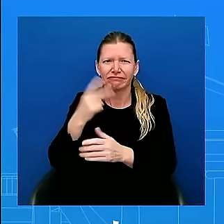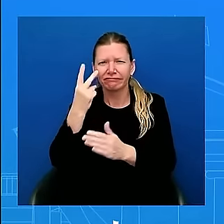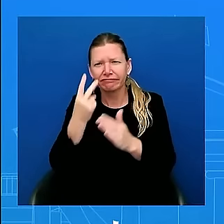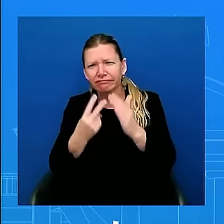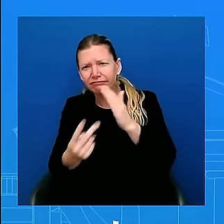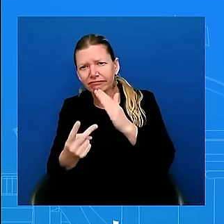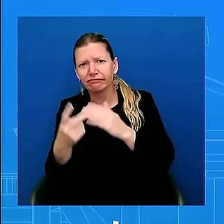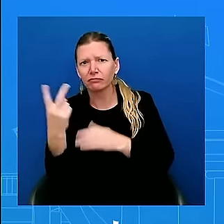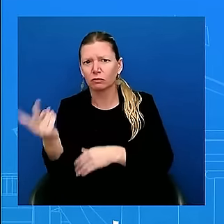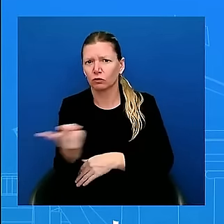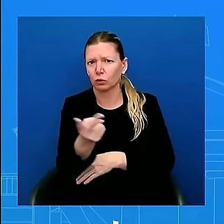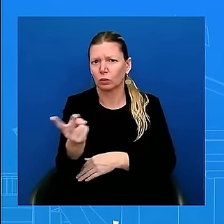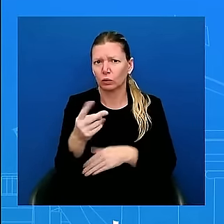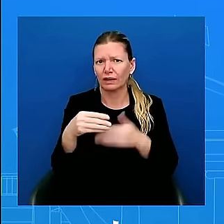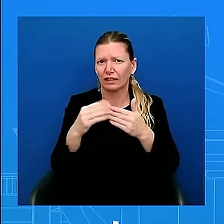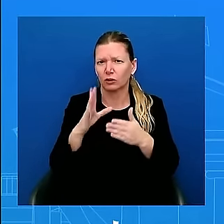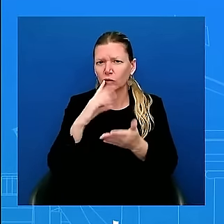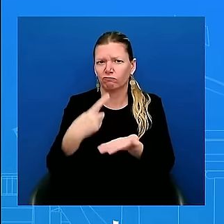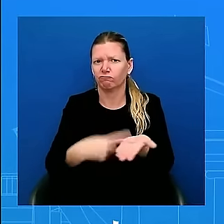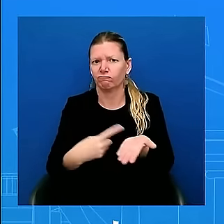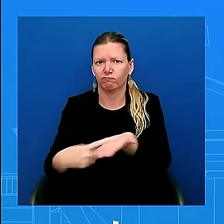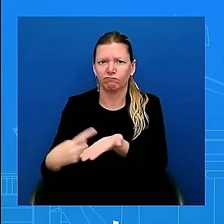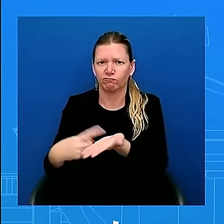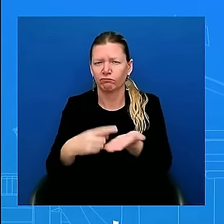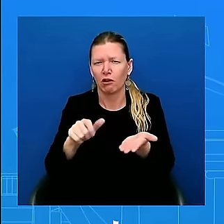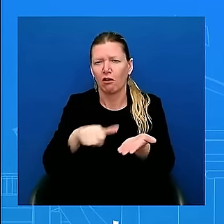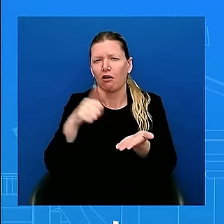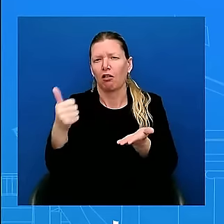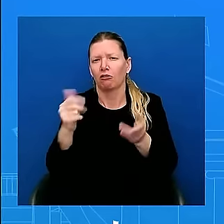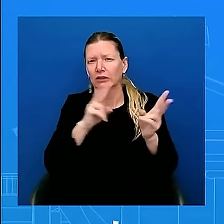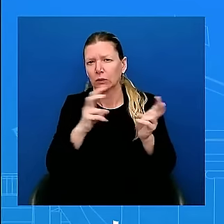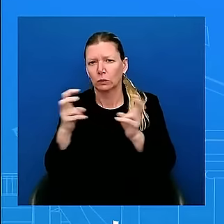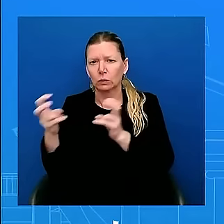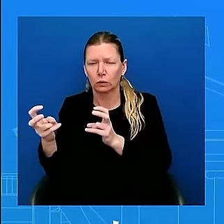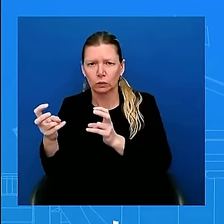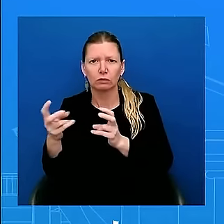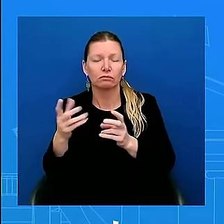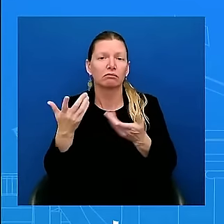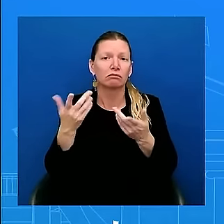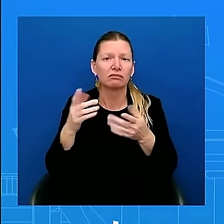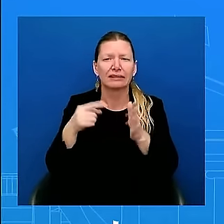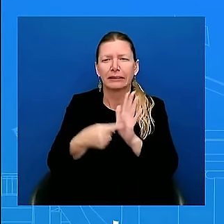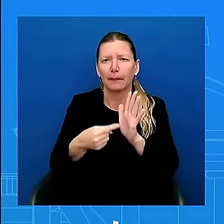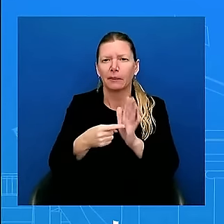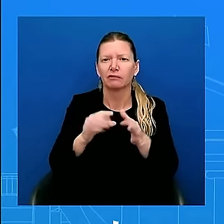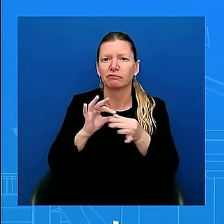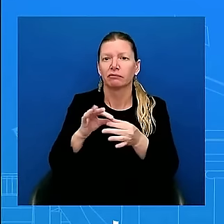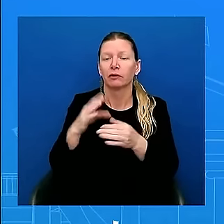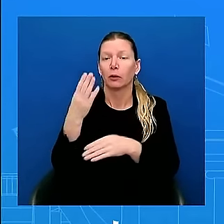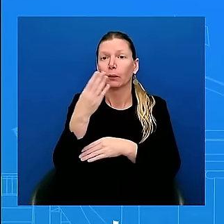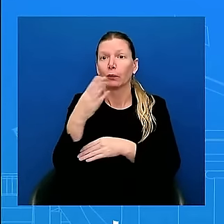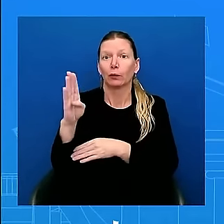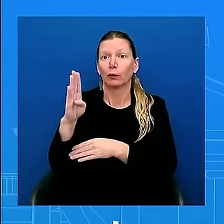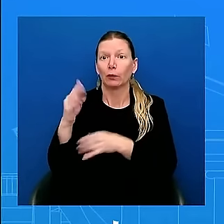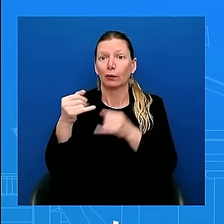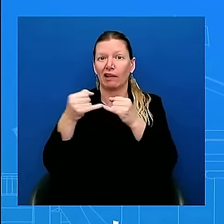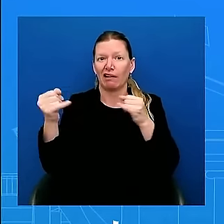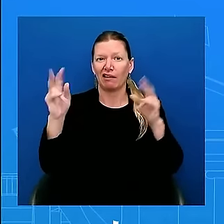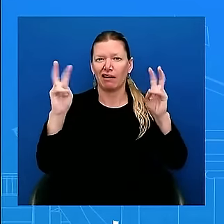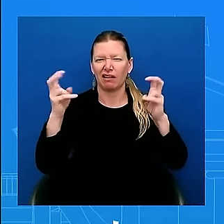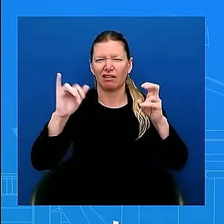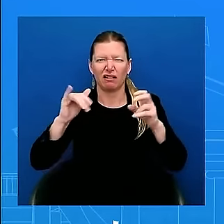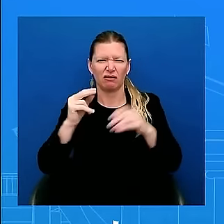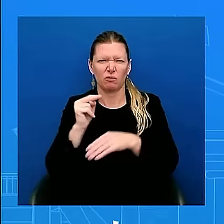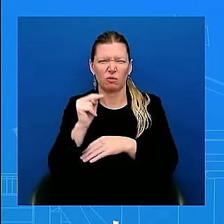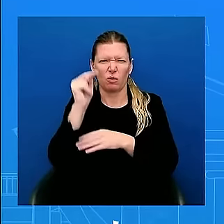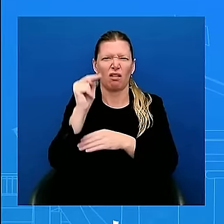the blue line up at the north and making sure we don't see an escalation of the conflict between Israel and Lebanon and